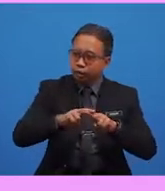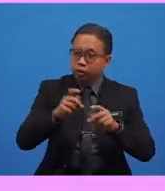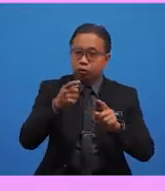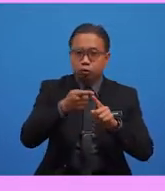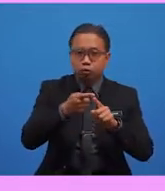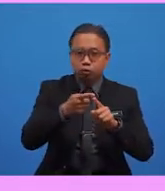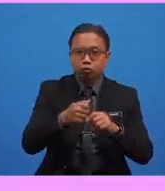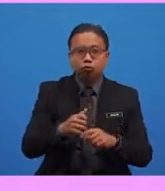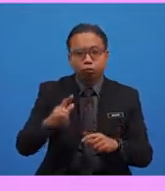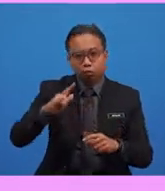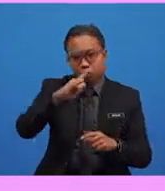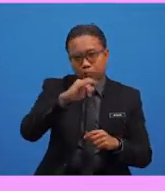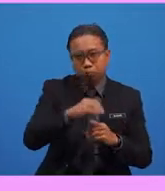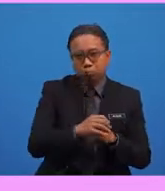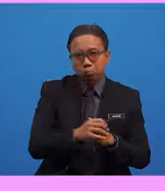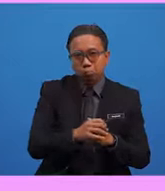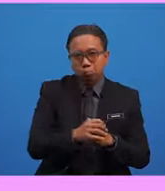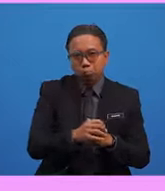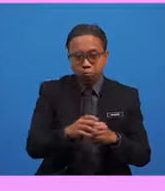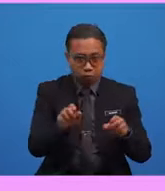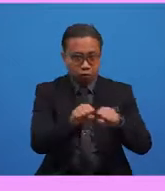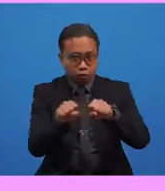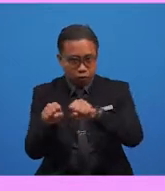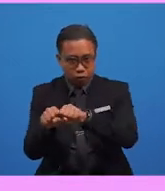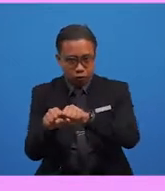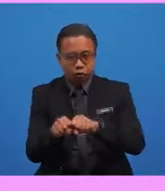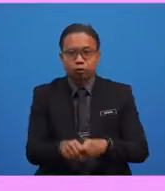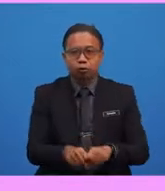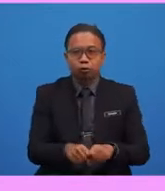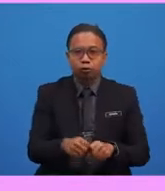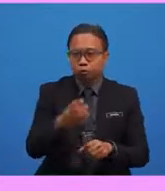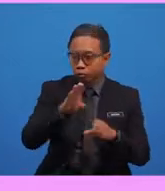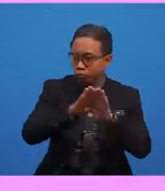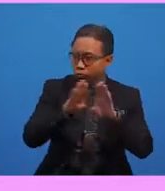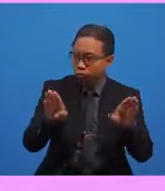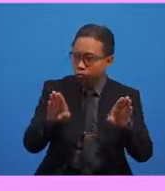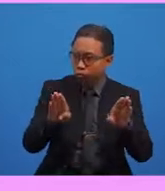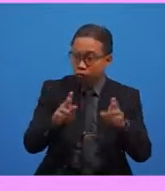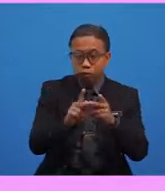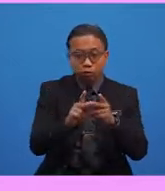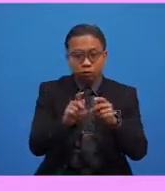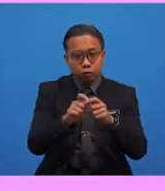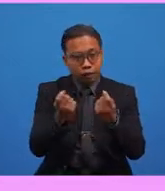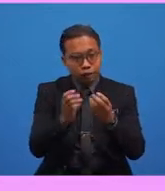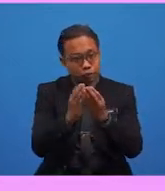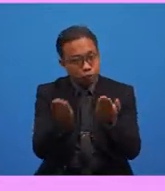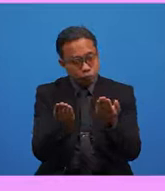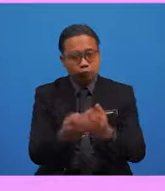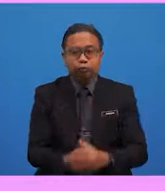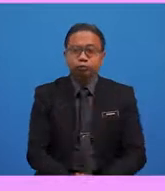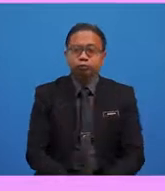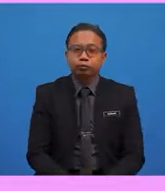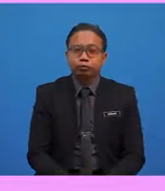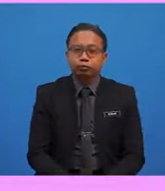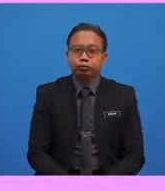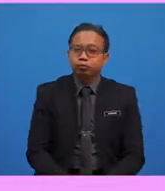Do you have these shoes in size 41? Please turn to page 22 in your textbooks. We